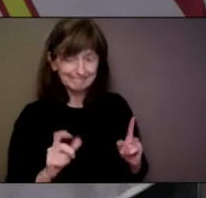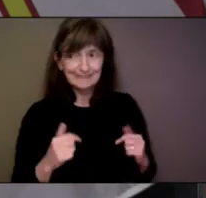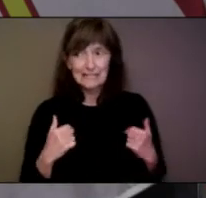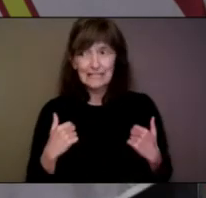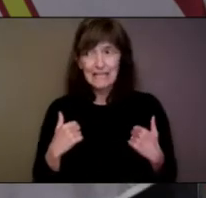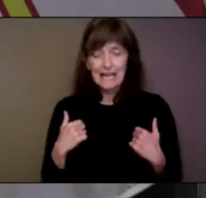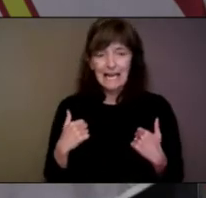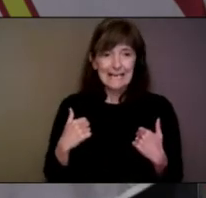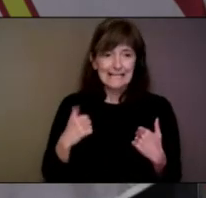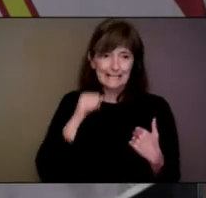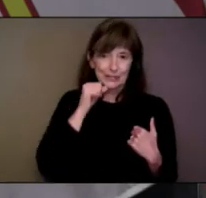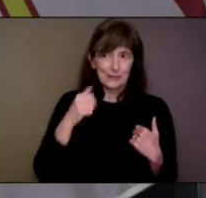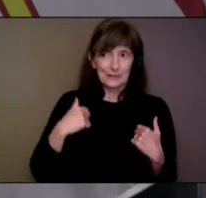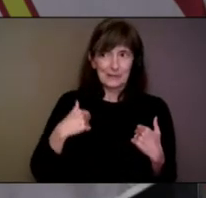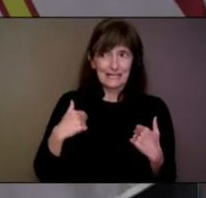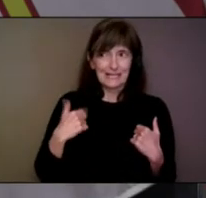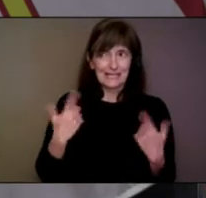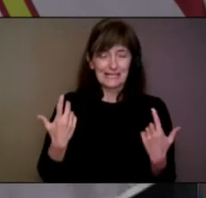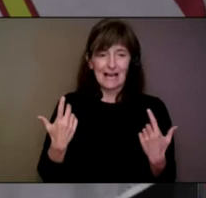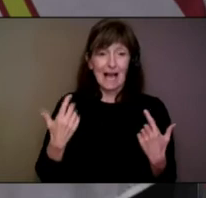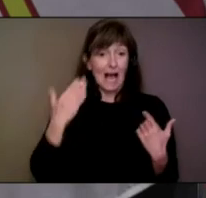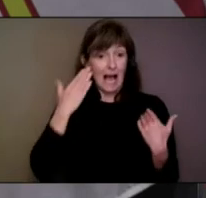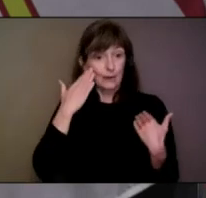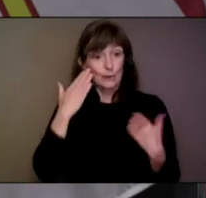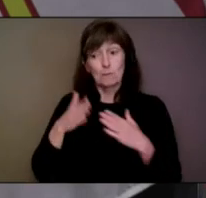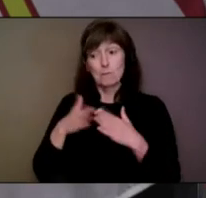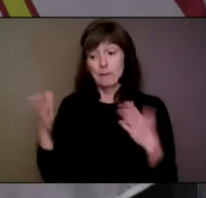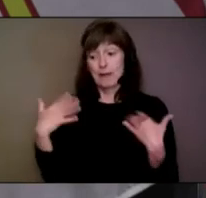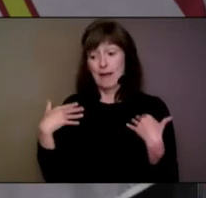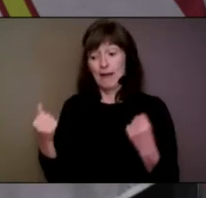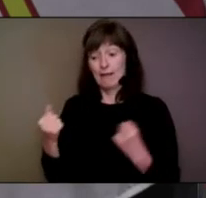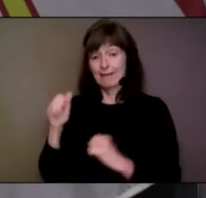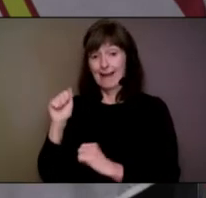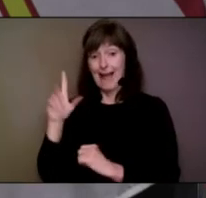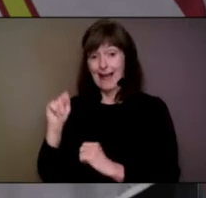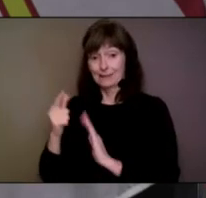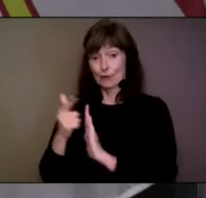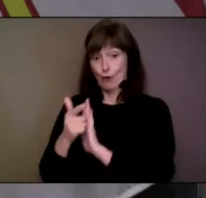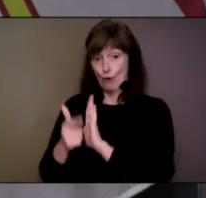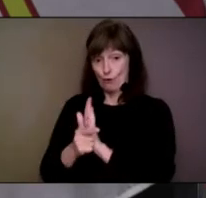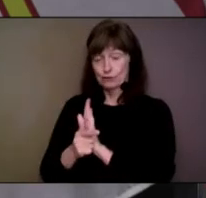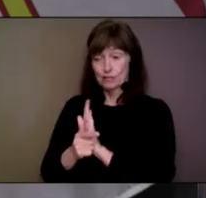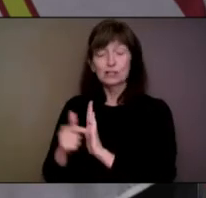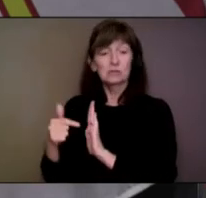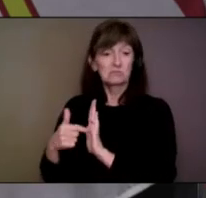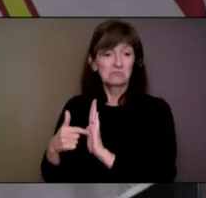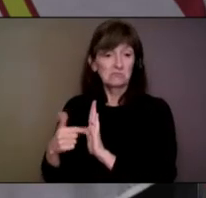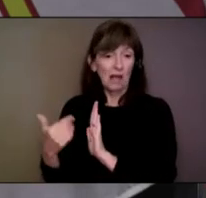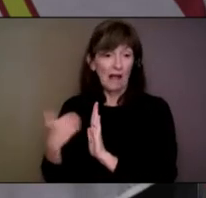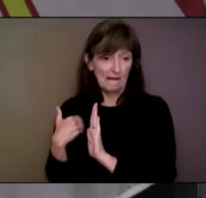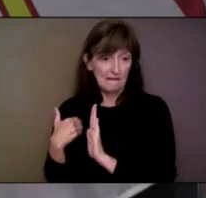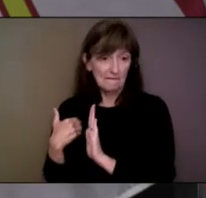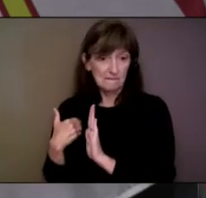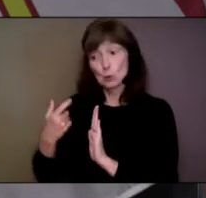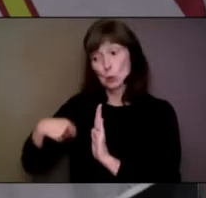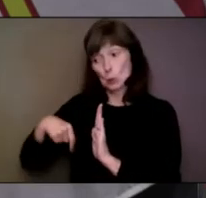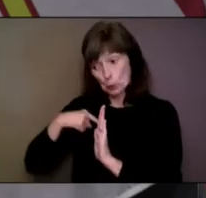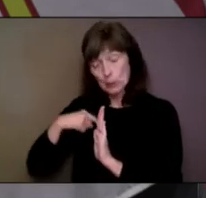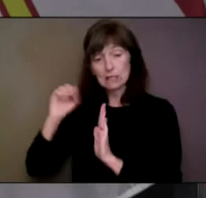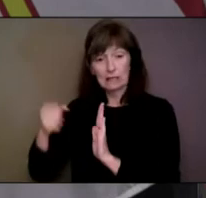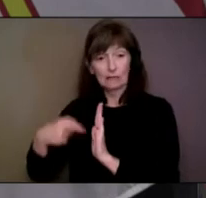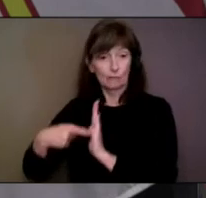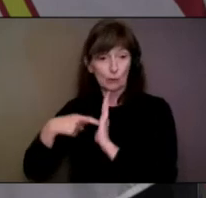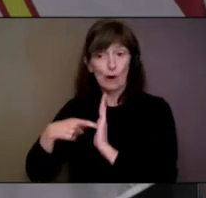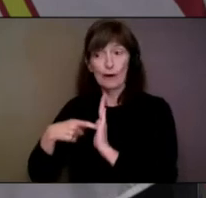the Public Health Act. So within the Public Health Act, we have a special measures orders that can mandate masking in public spaces.